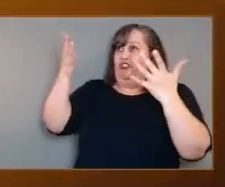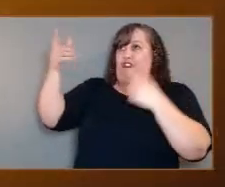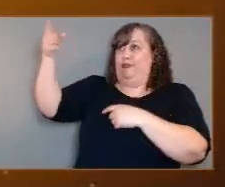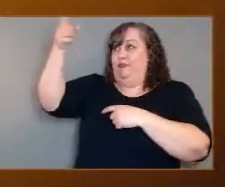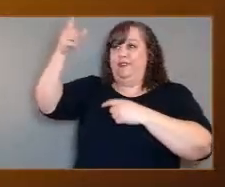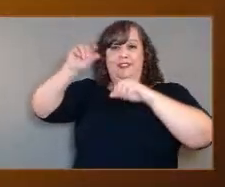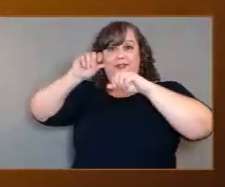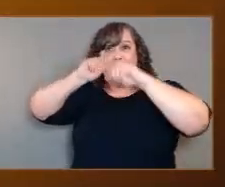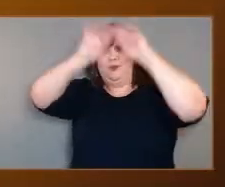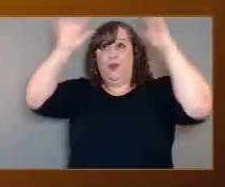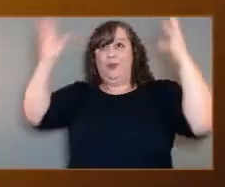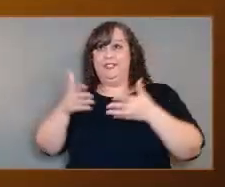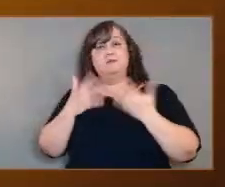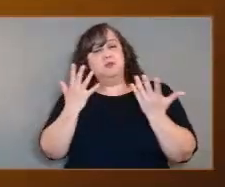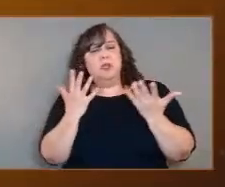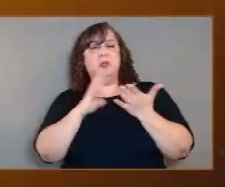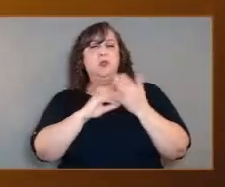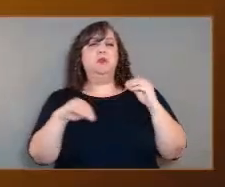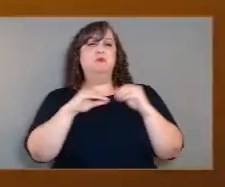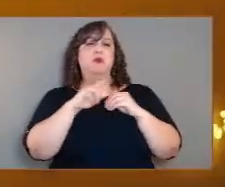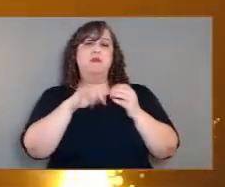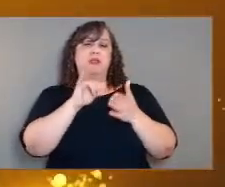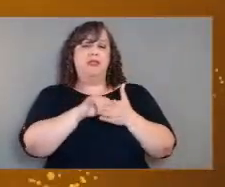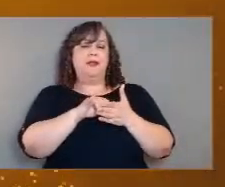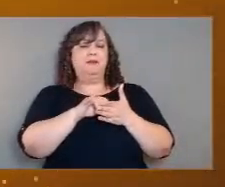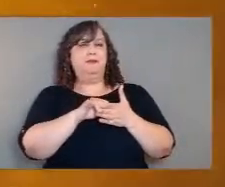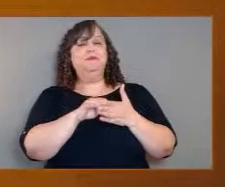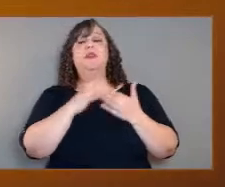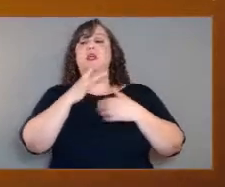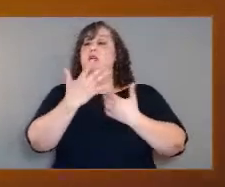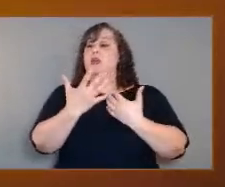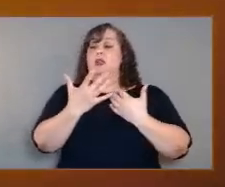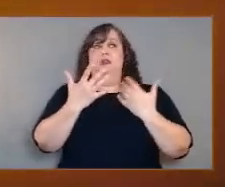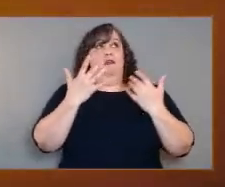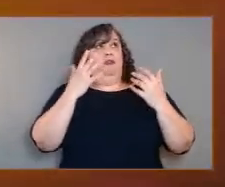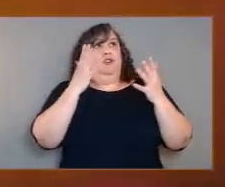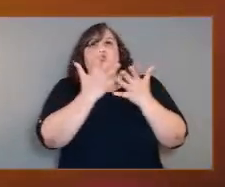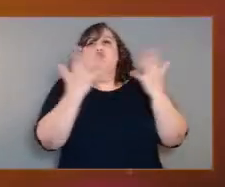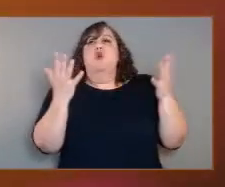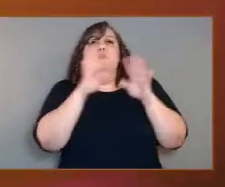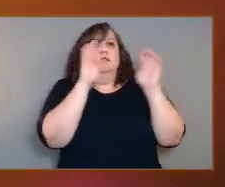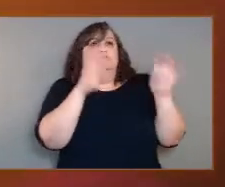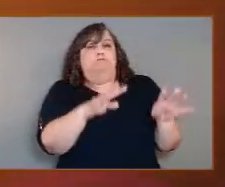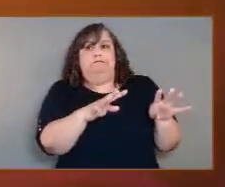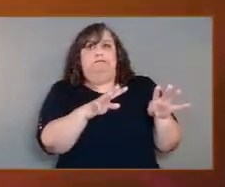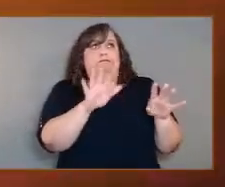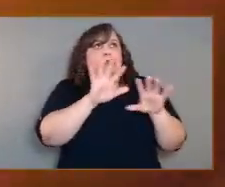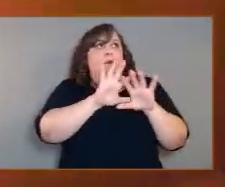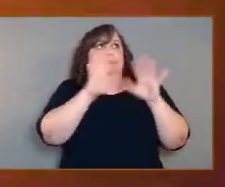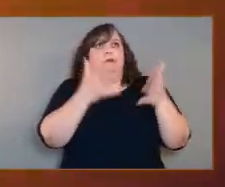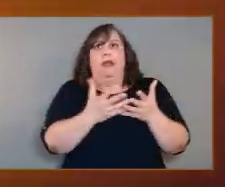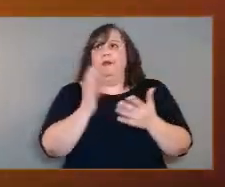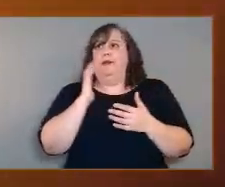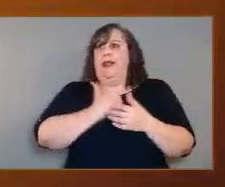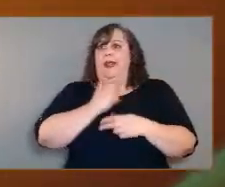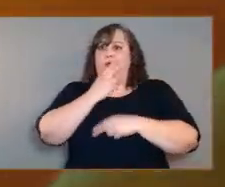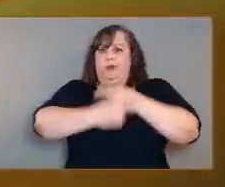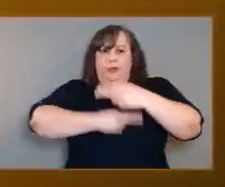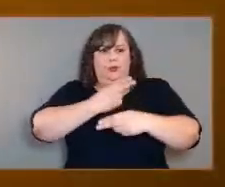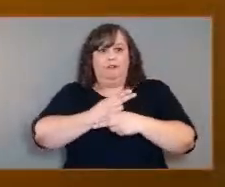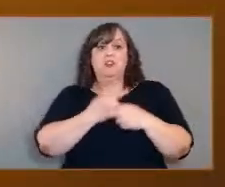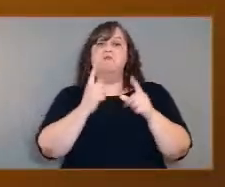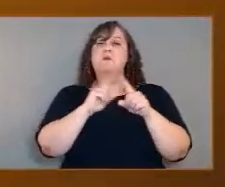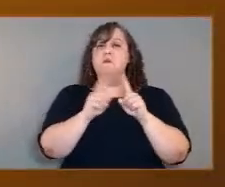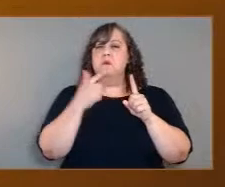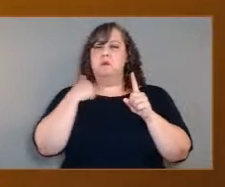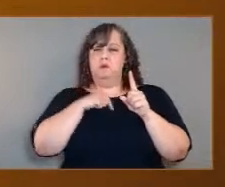Mysteries abound in our universe, but bit by bit, we are unlocking its secrets. We now know that our galaxy